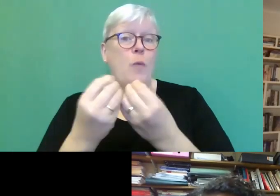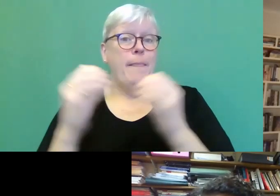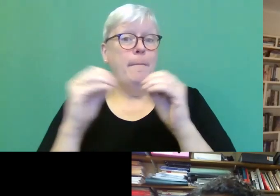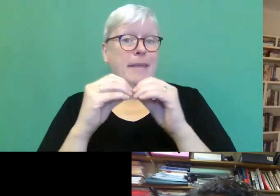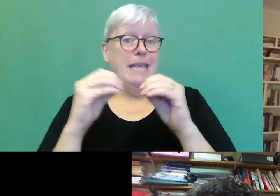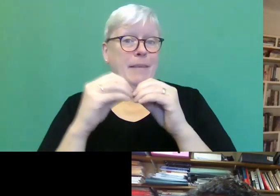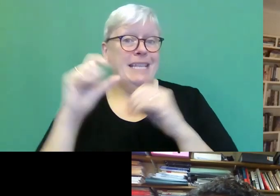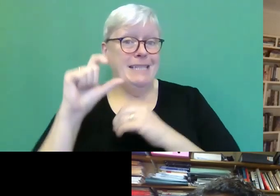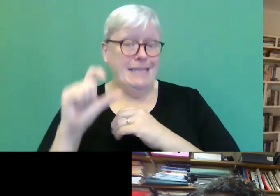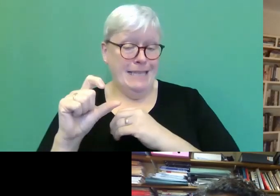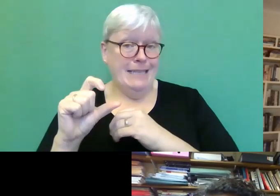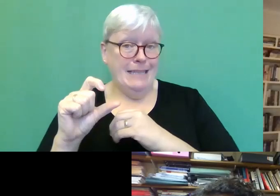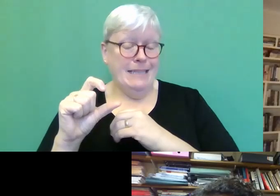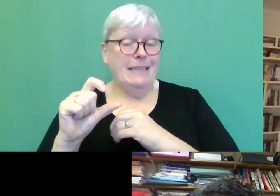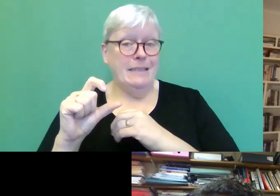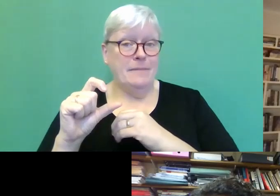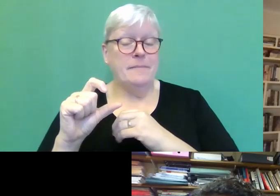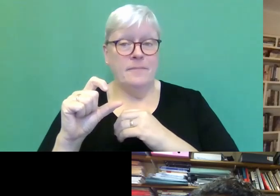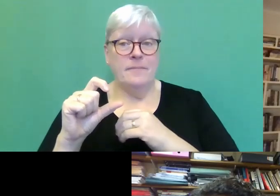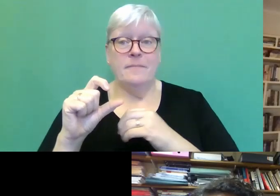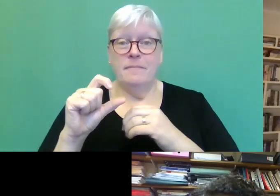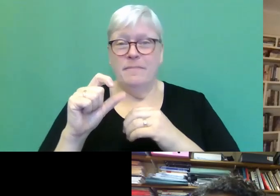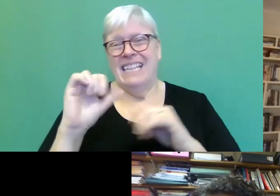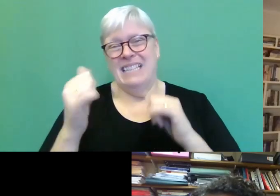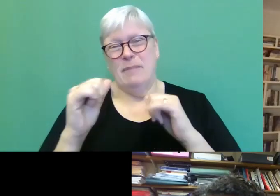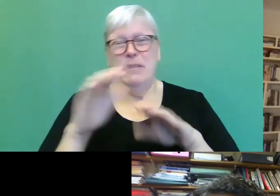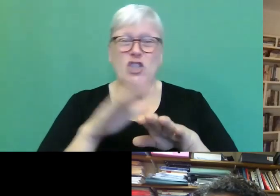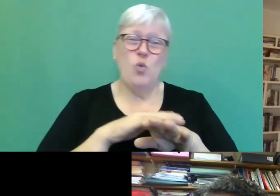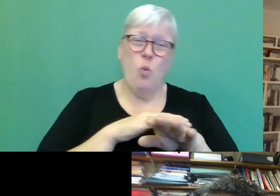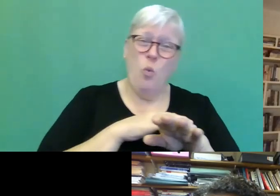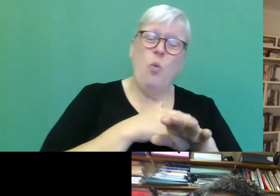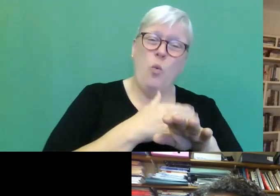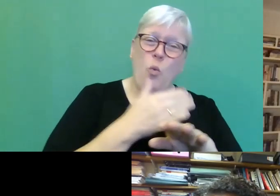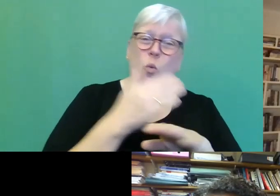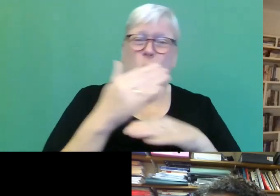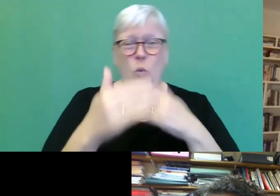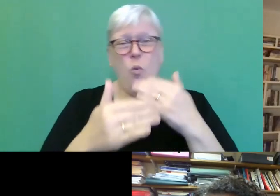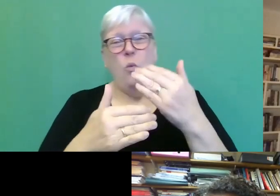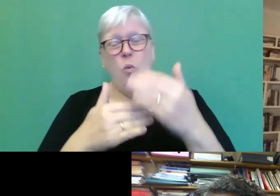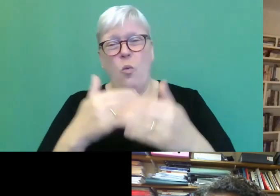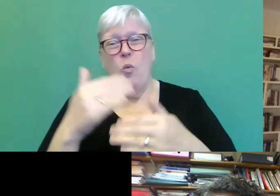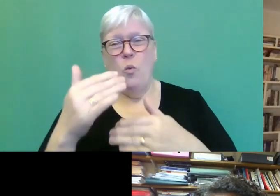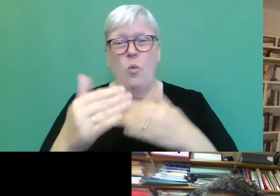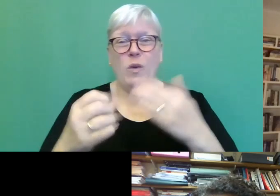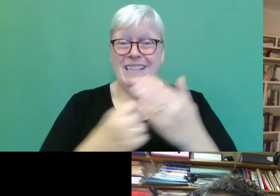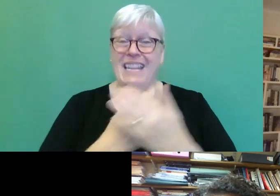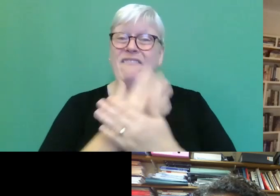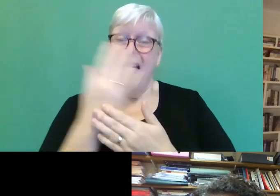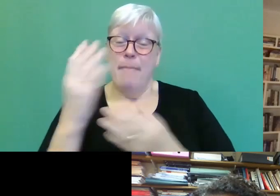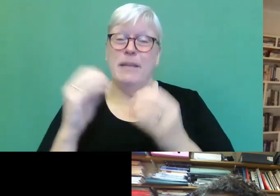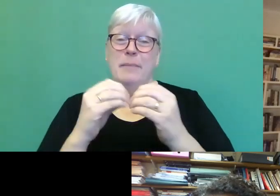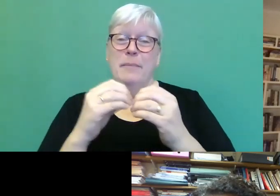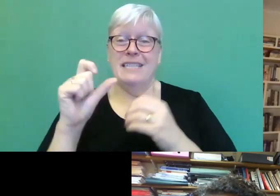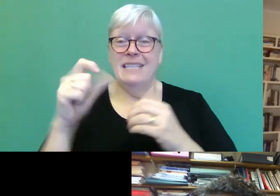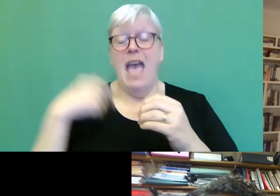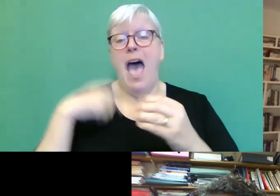these things can go rather slowly, but it's in development with the BBC and I'm writing